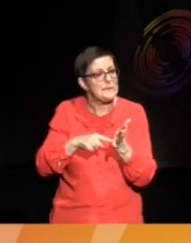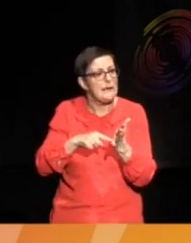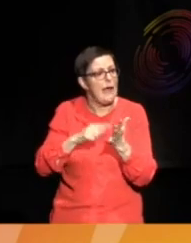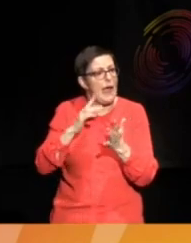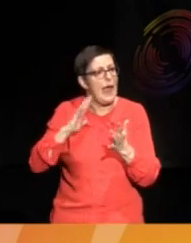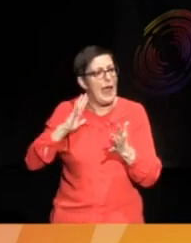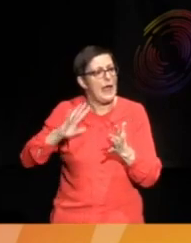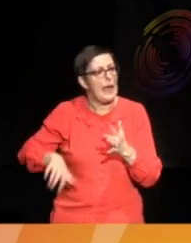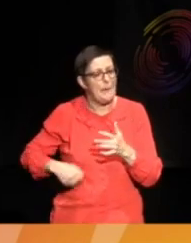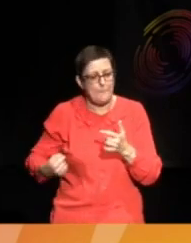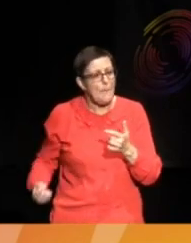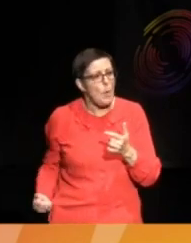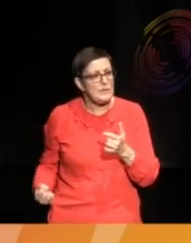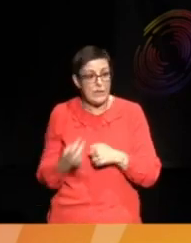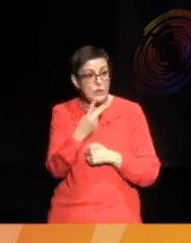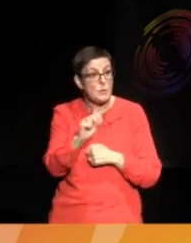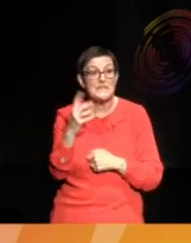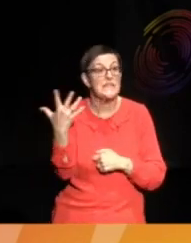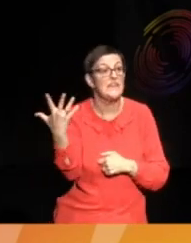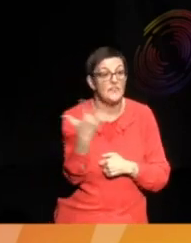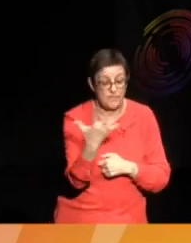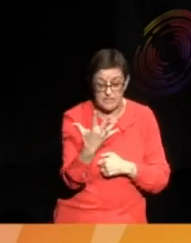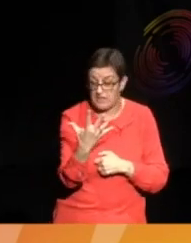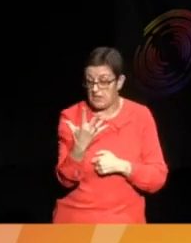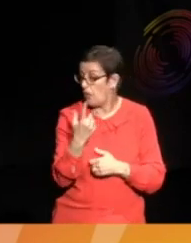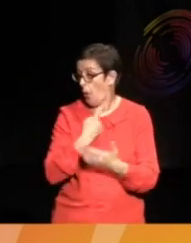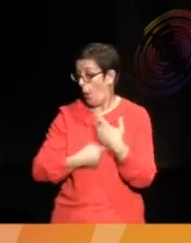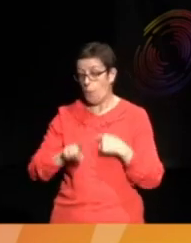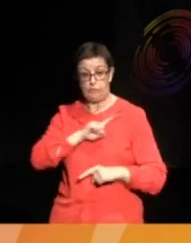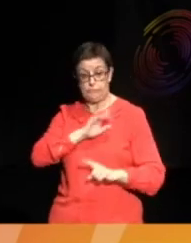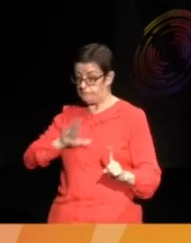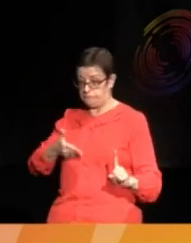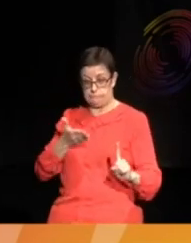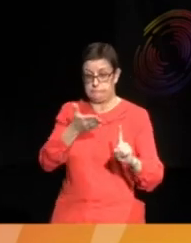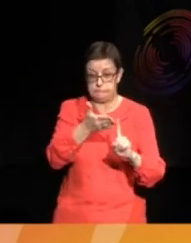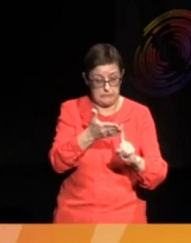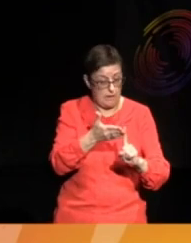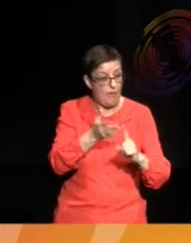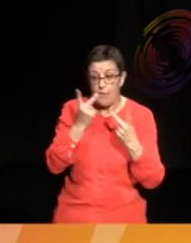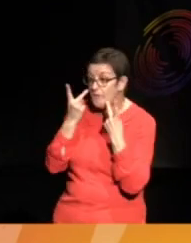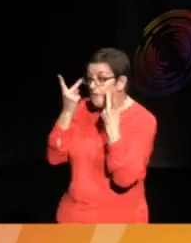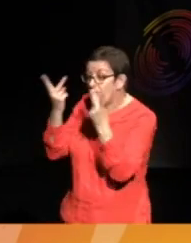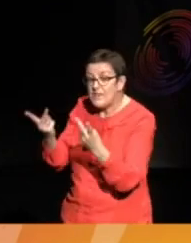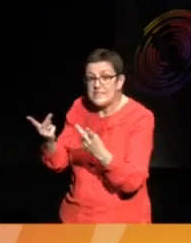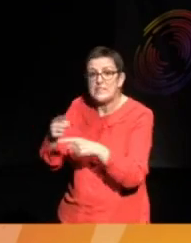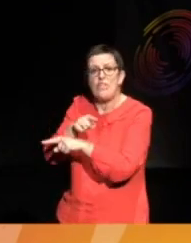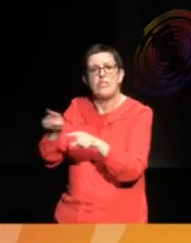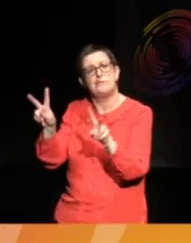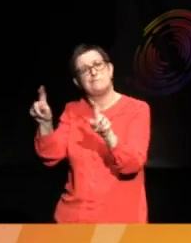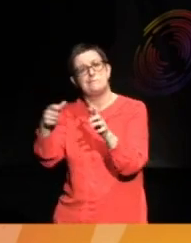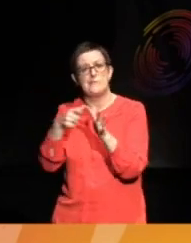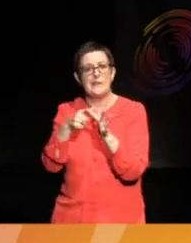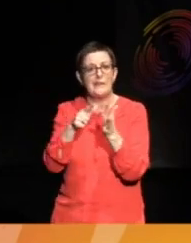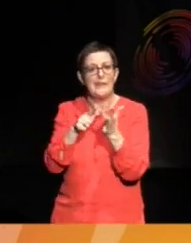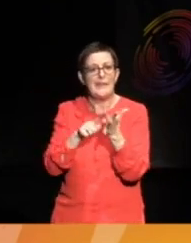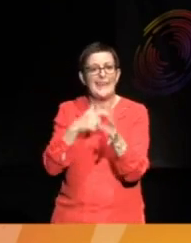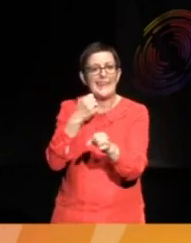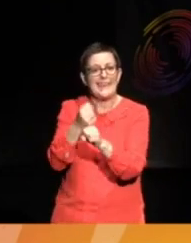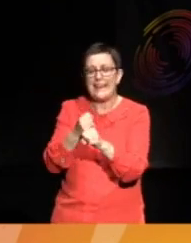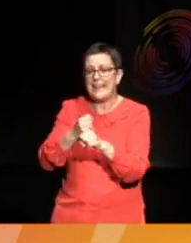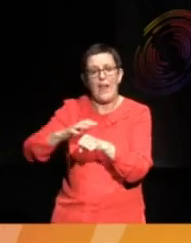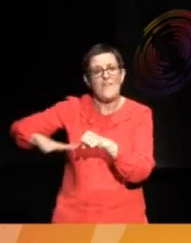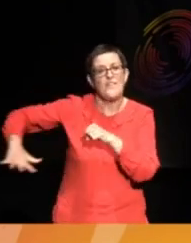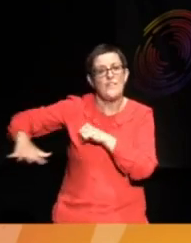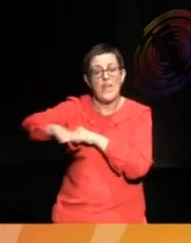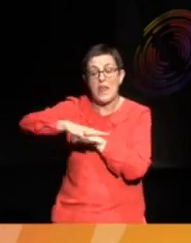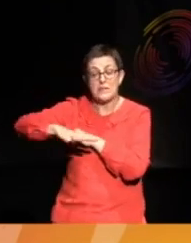literally all I was going for. We were very clear that we weren't going to visit any killing fields or anything like that. But the reality